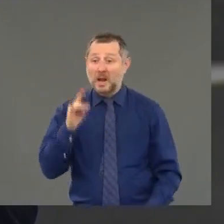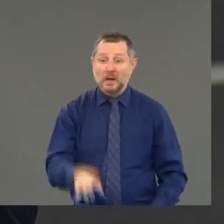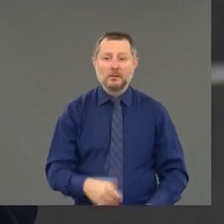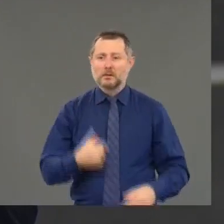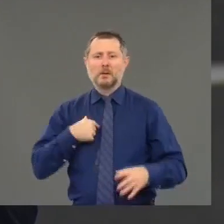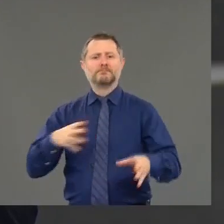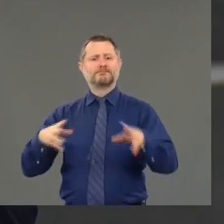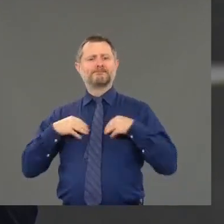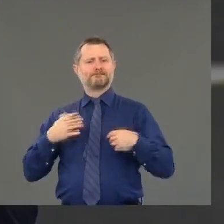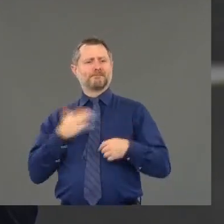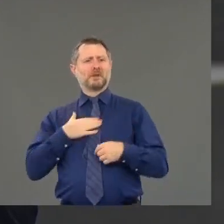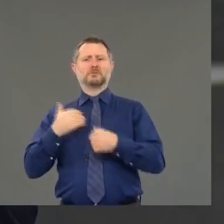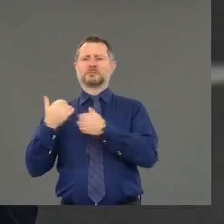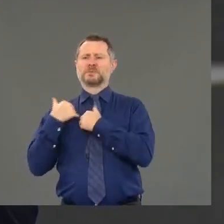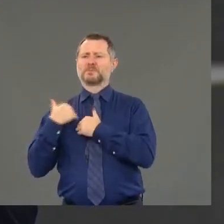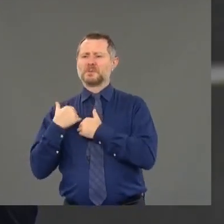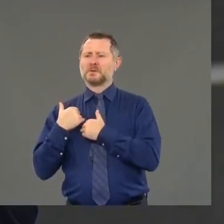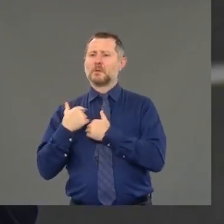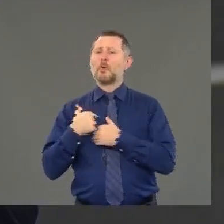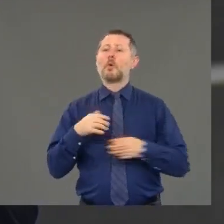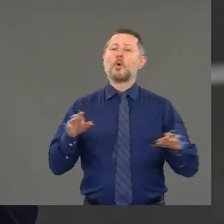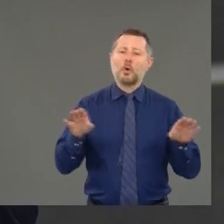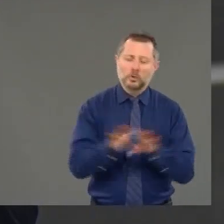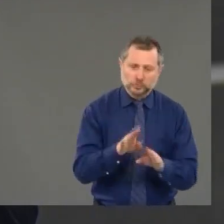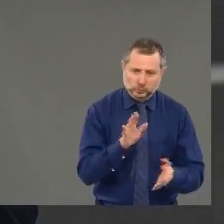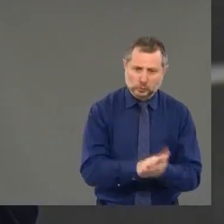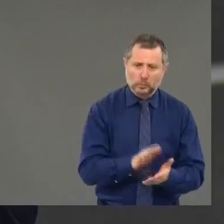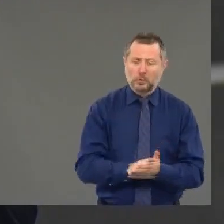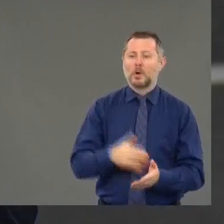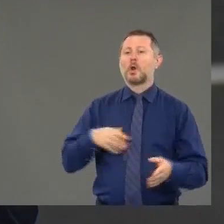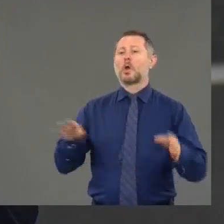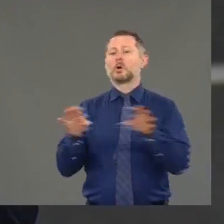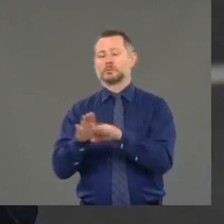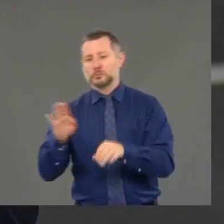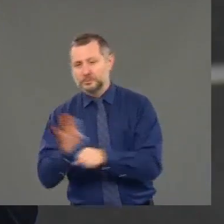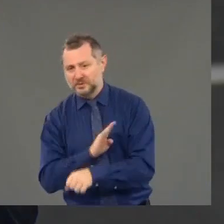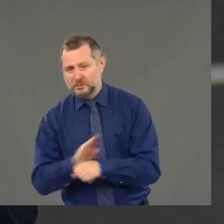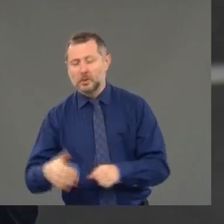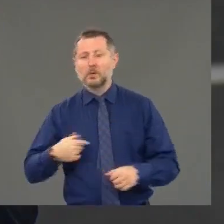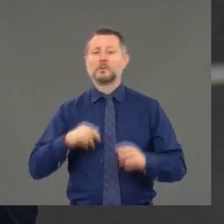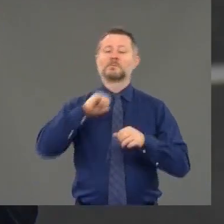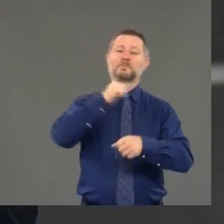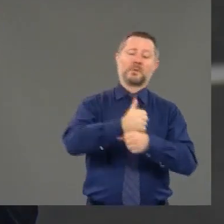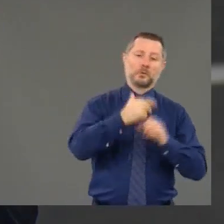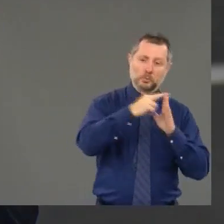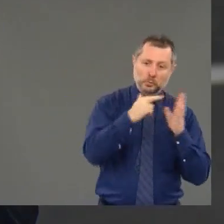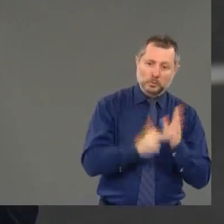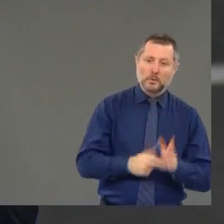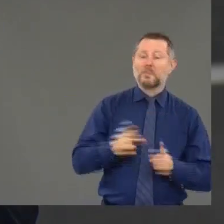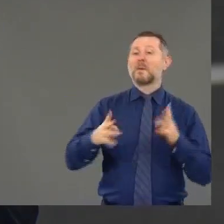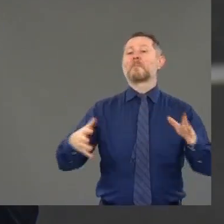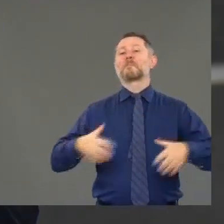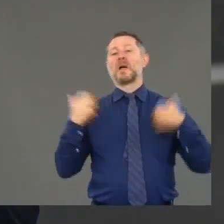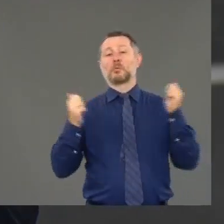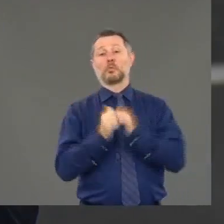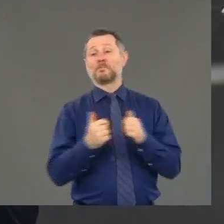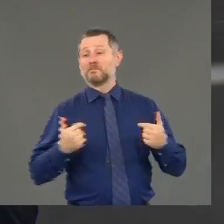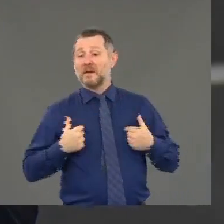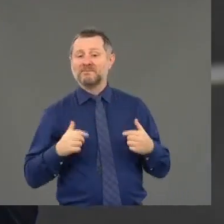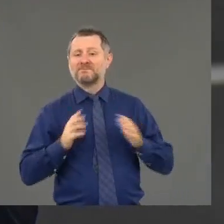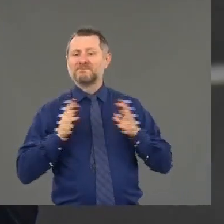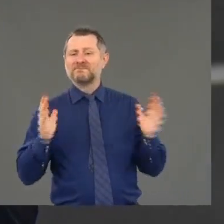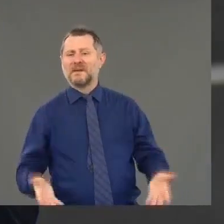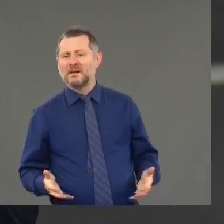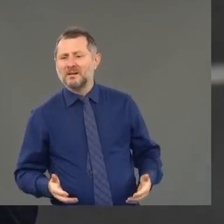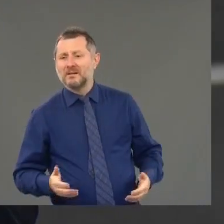I'm the one who closed down. I'm the one who sets all these rules. Everybody's angry at me. Fine. The one thing I need